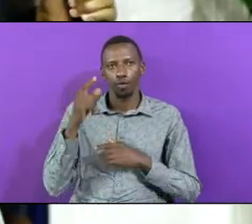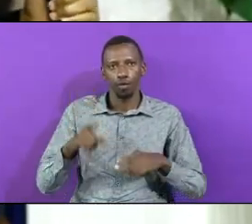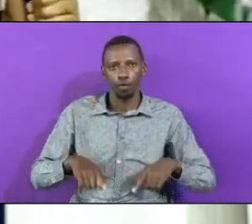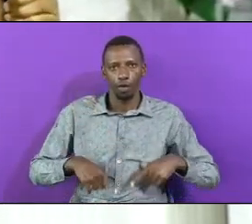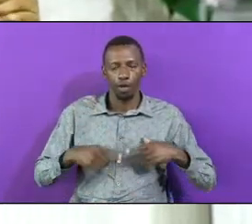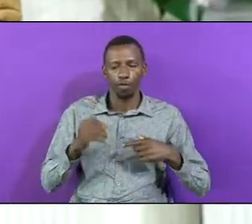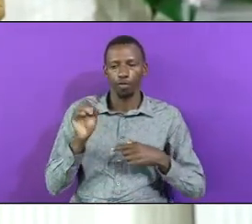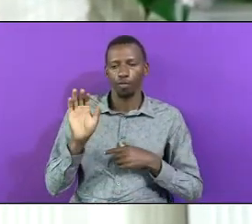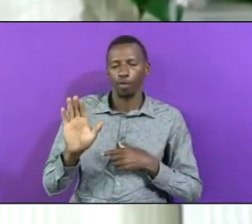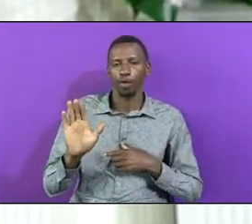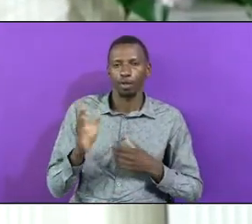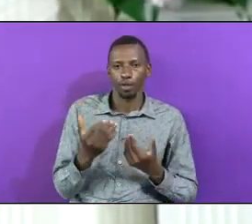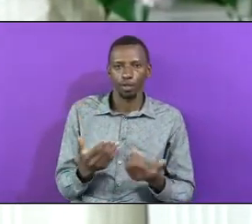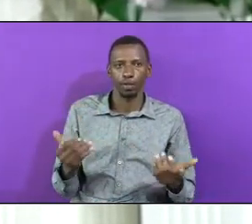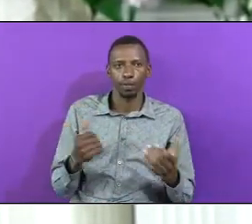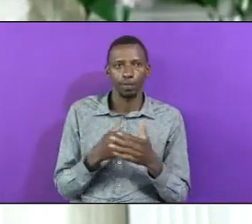Children